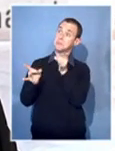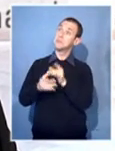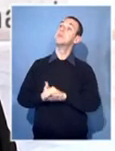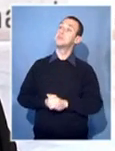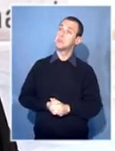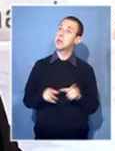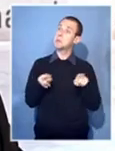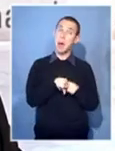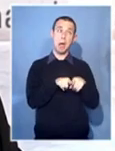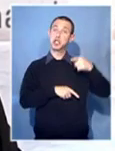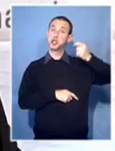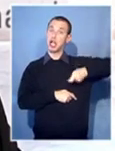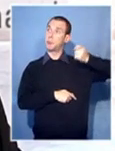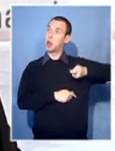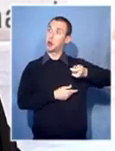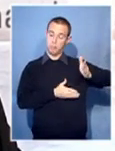study the judgment,